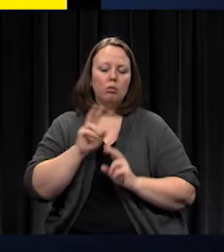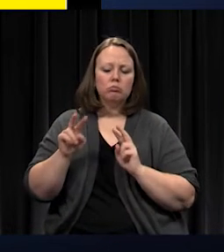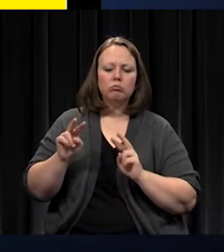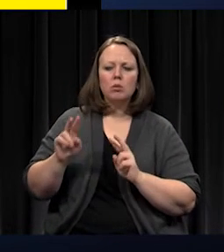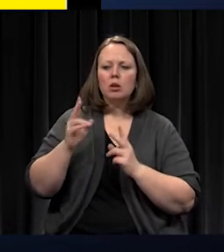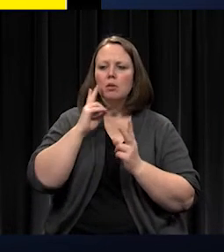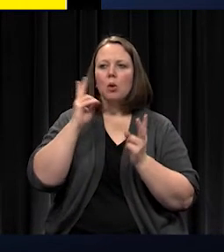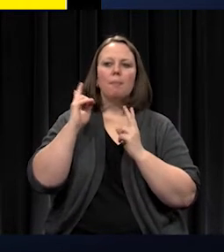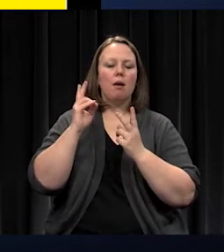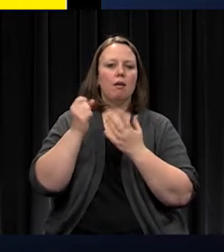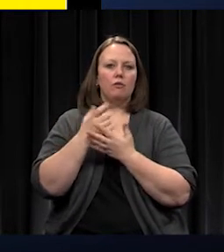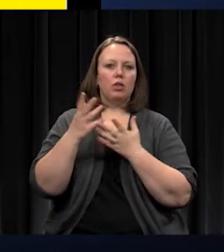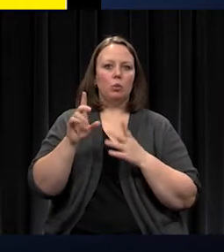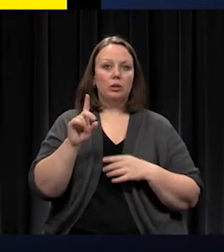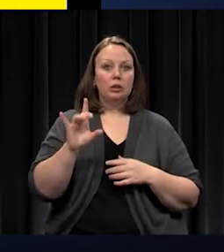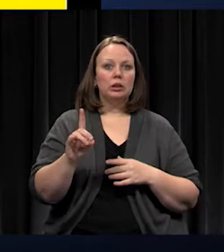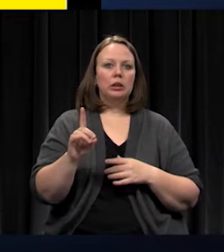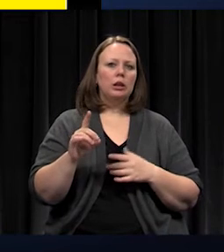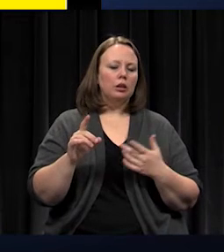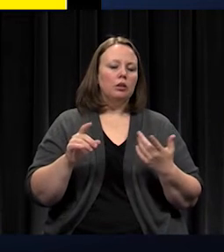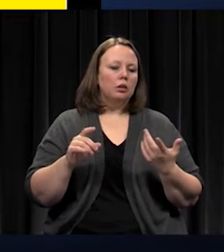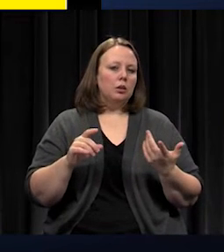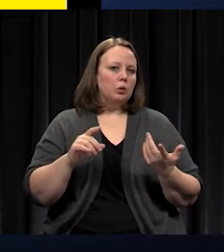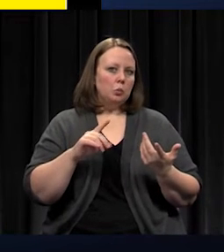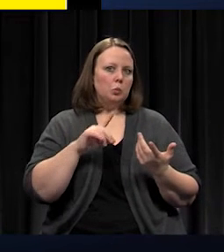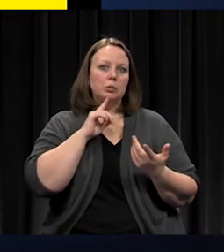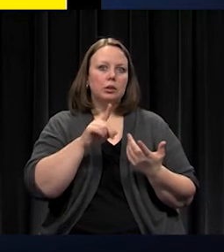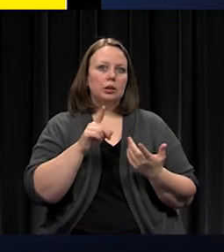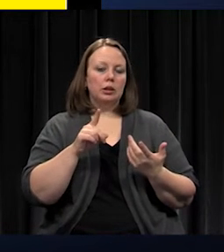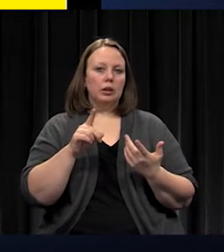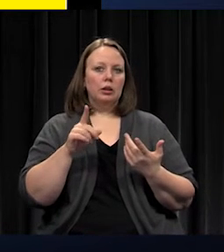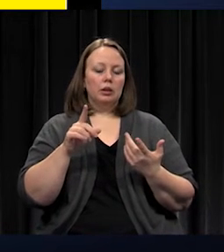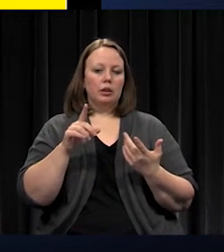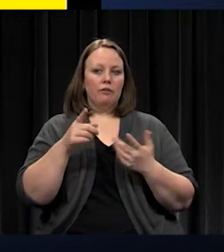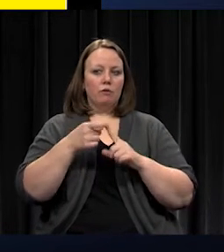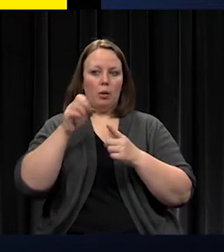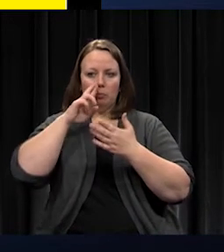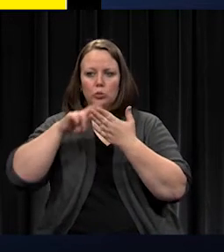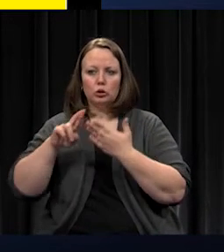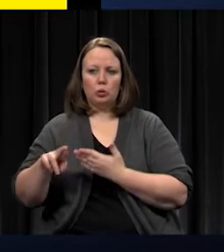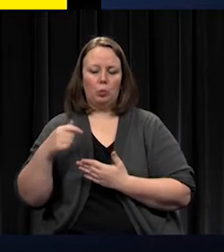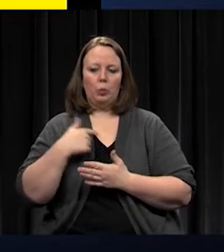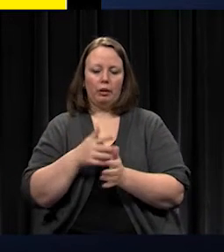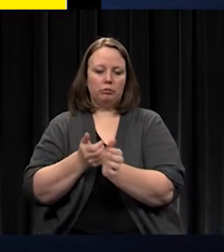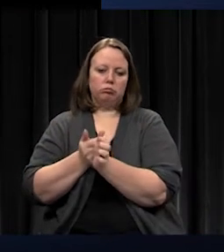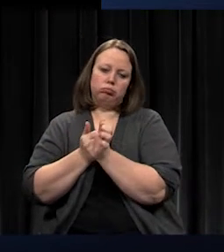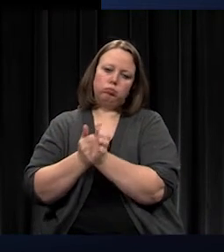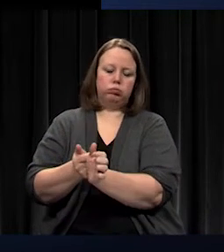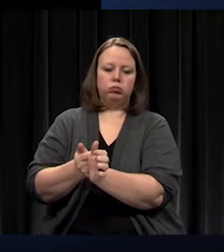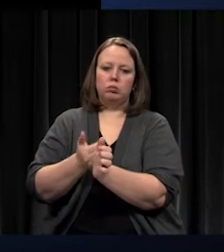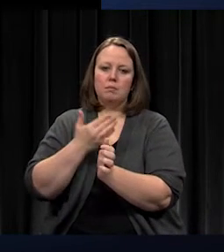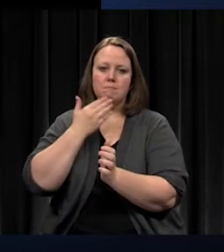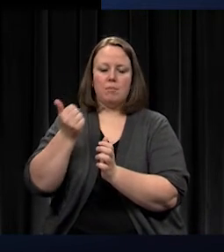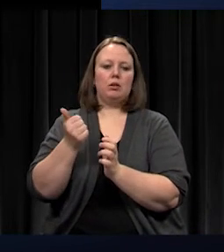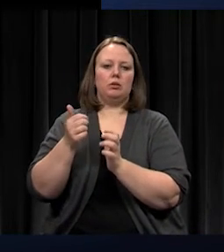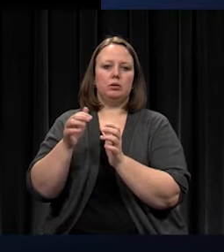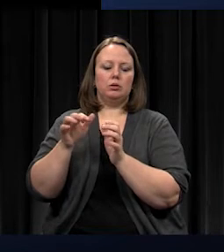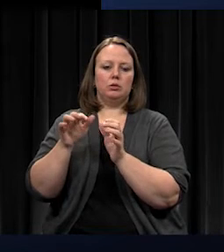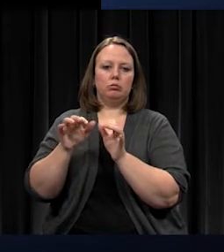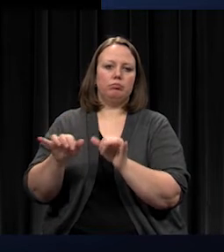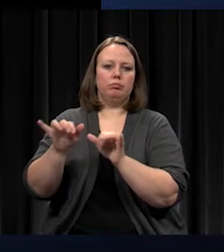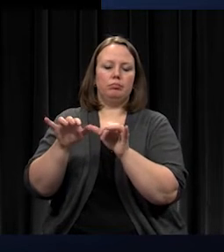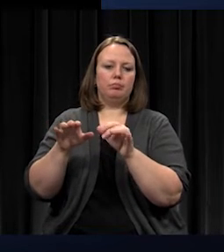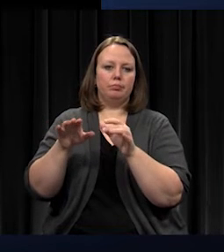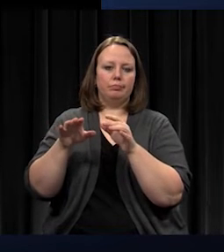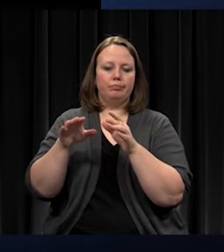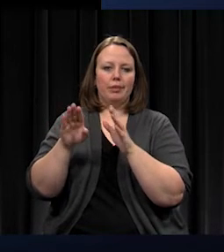in the research that we really were conforming with best practices that are being used around the country. We finally